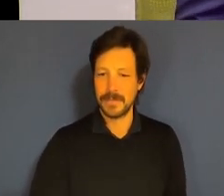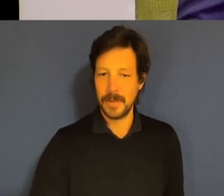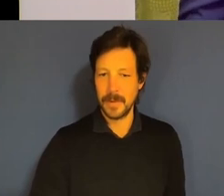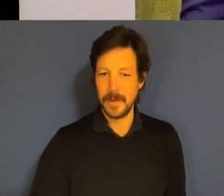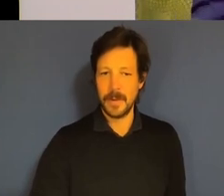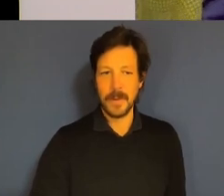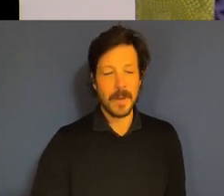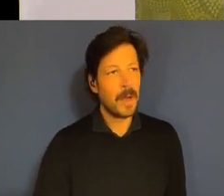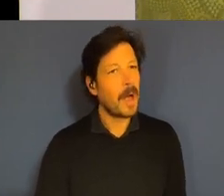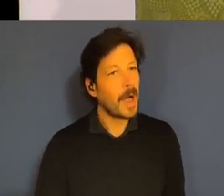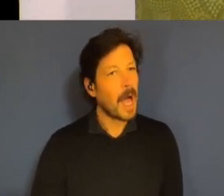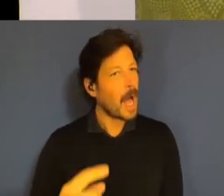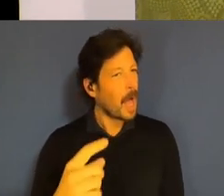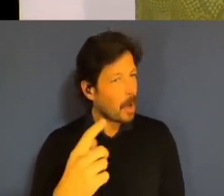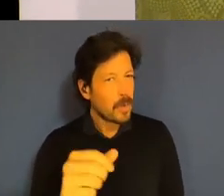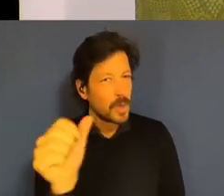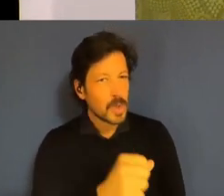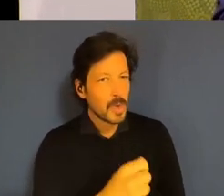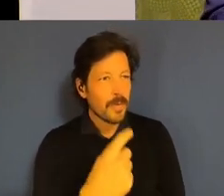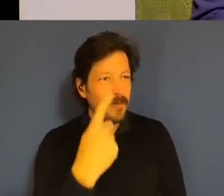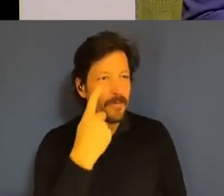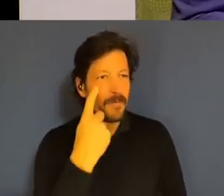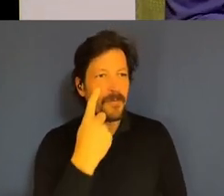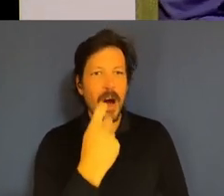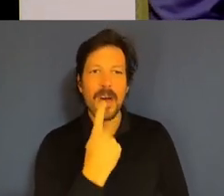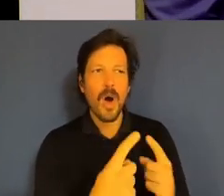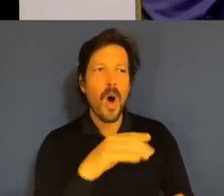Drew's tailor. That's an awesome suit and tie he was wearing.